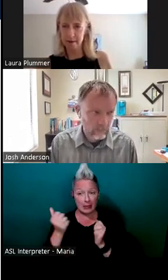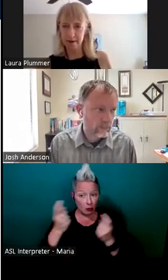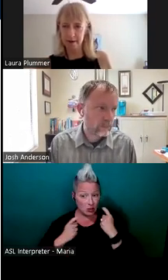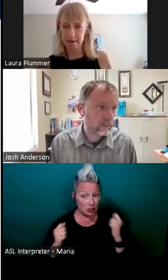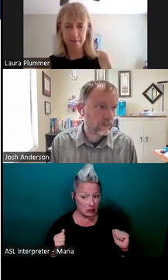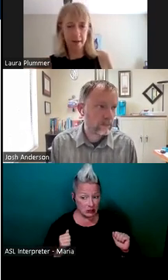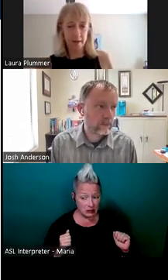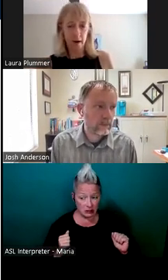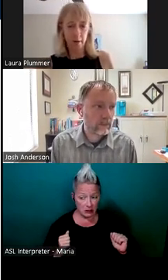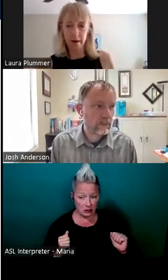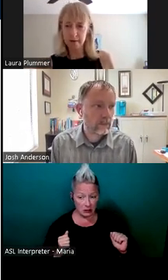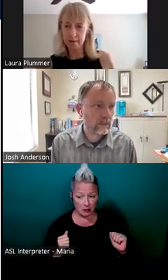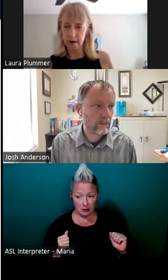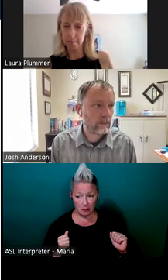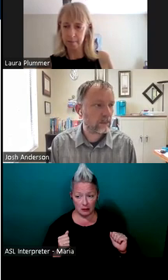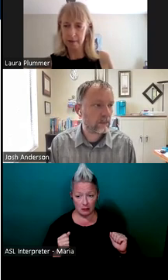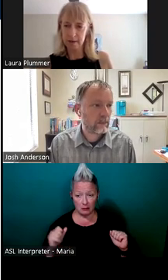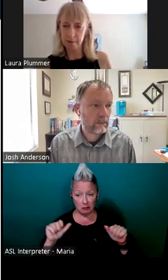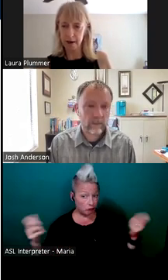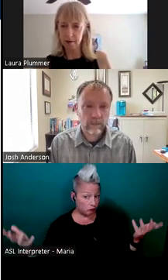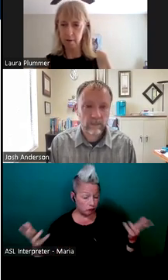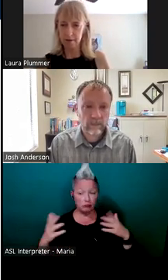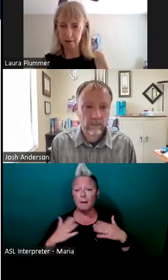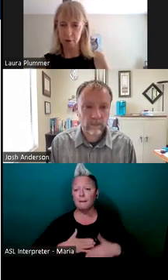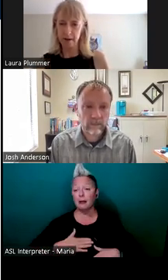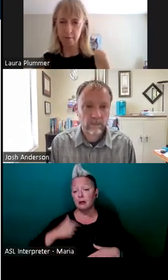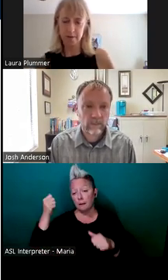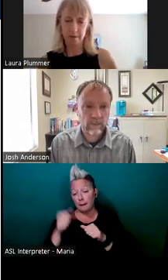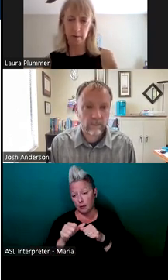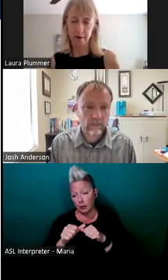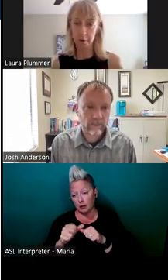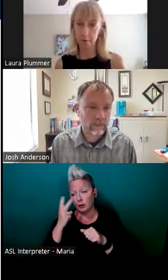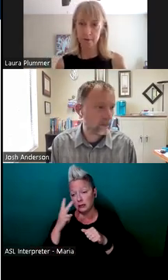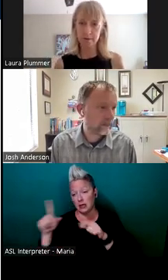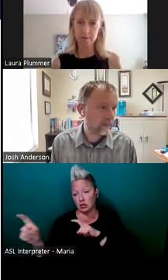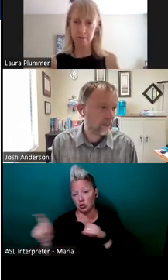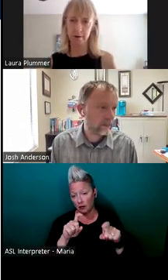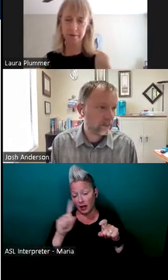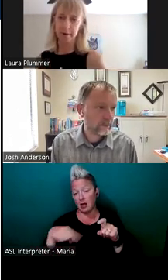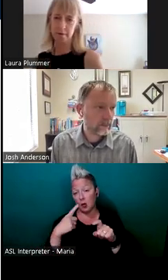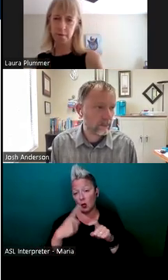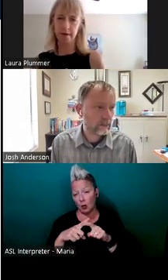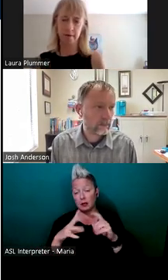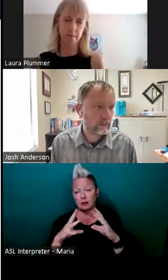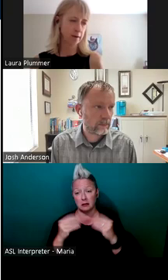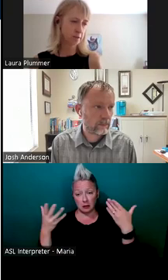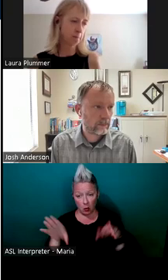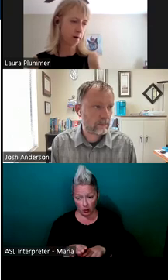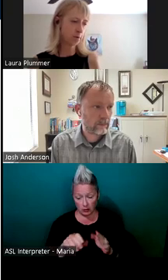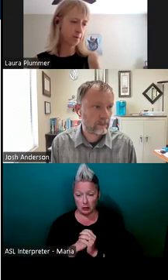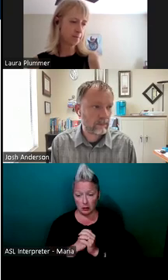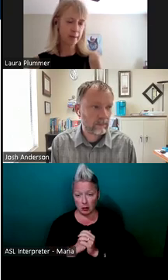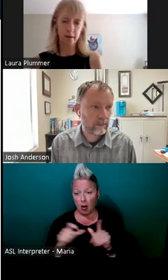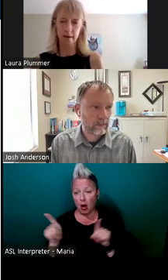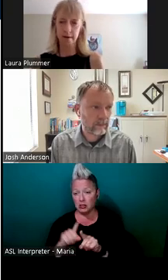got, uh, otherwise, um, please keep in mind, you will see a survey. Once this webinar closes, you'll also get a reminder email